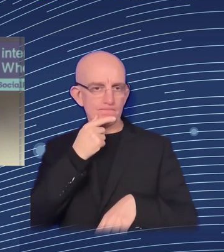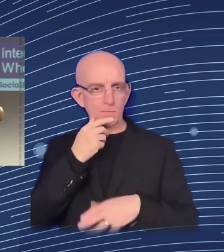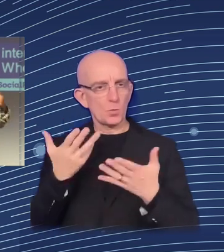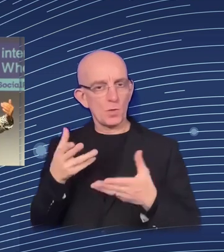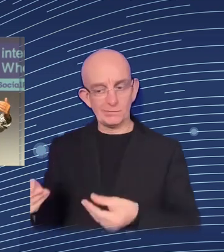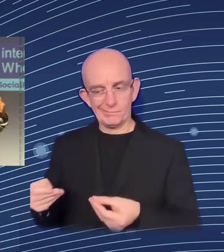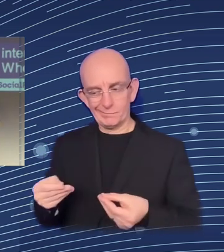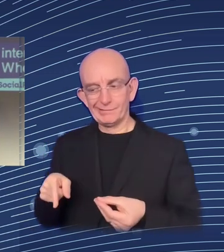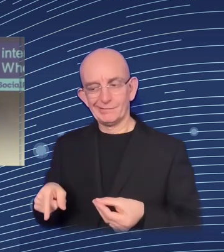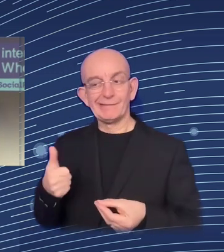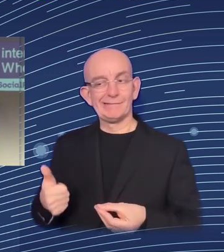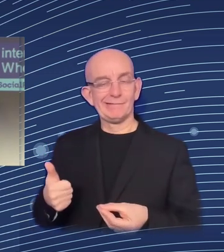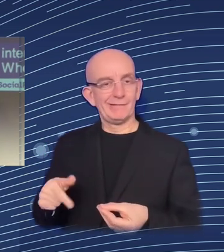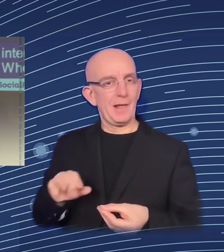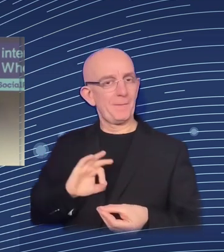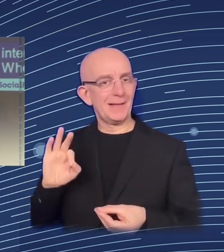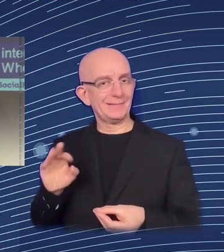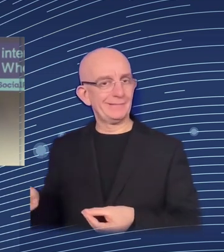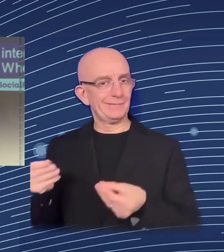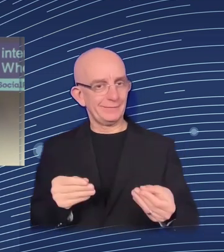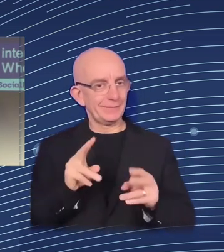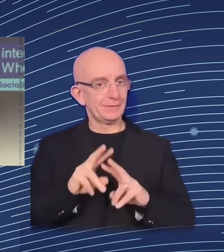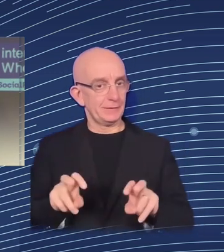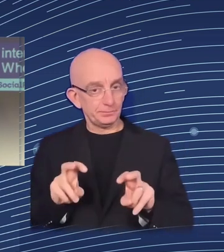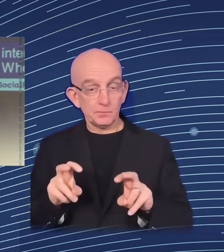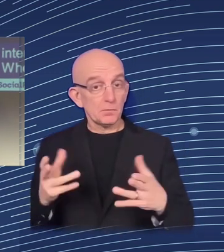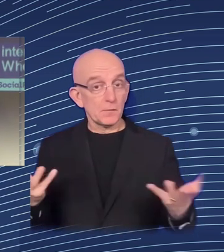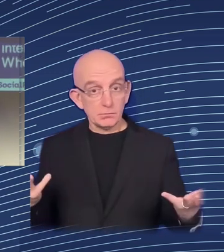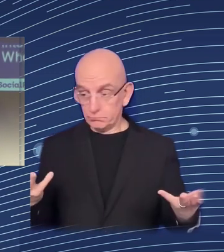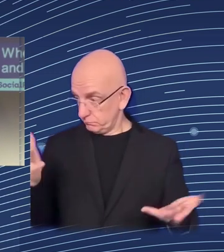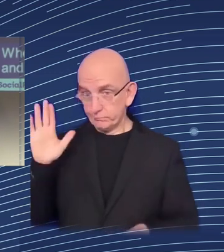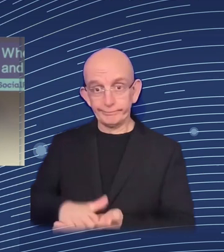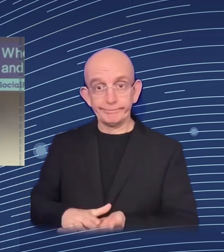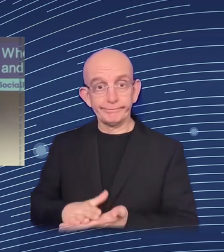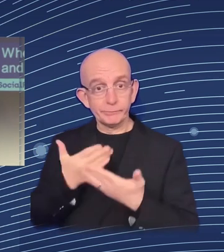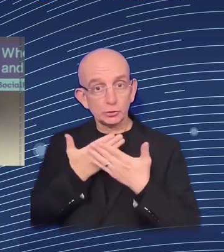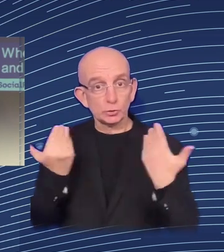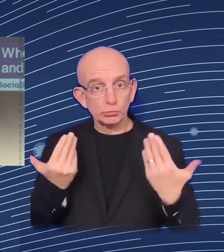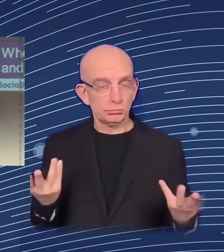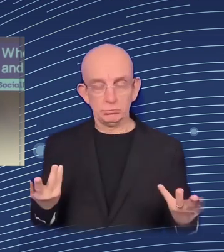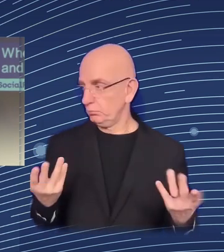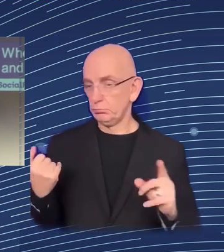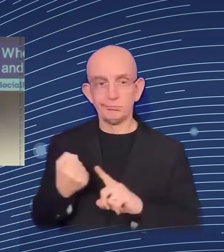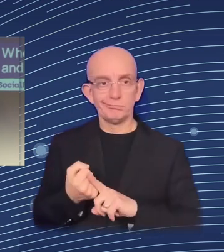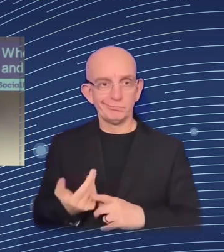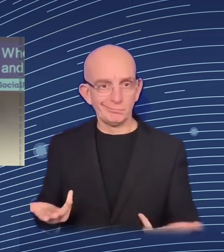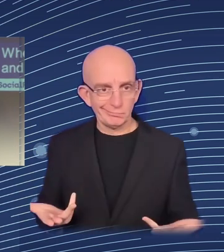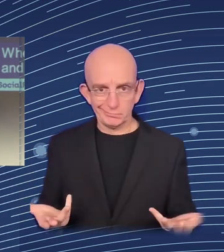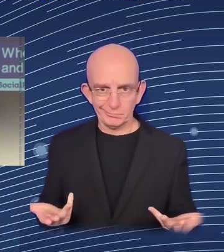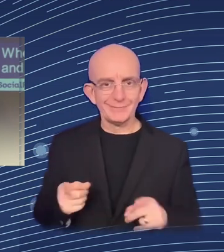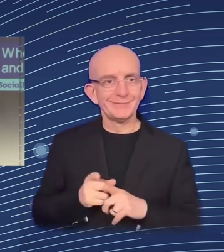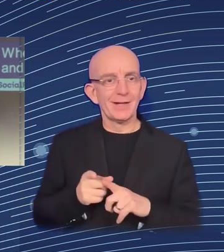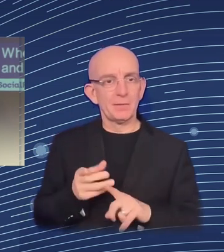it's like a before and after moment. Okay, so they are more complicated, but still you really approximate the